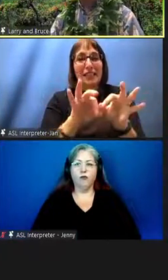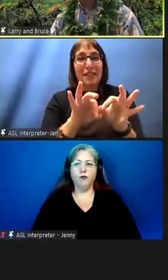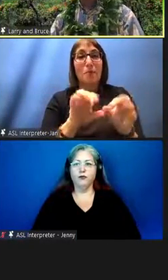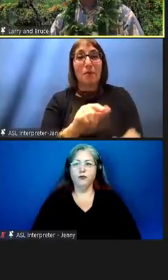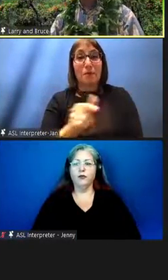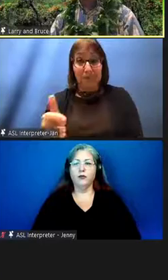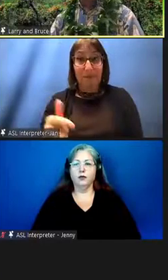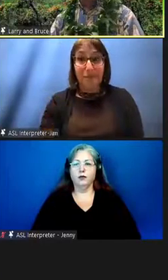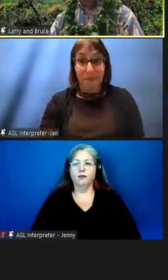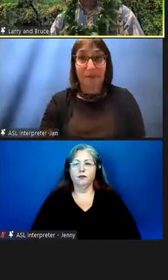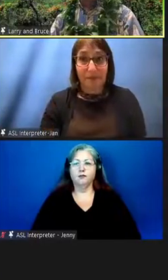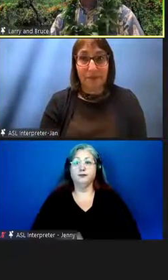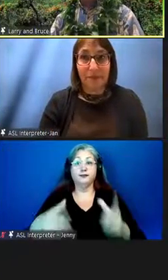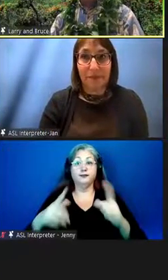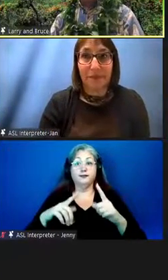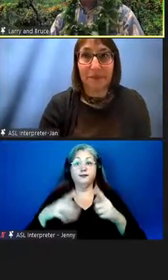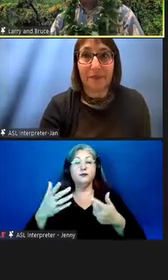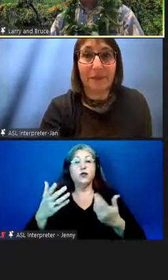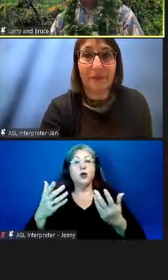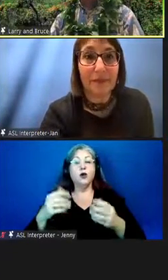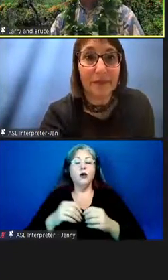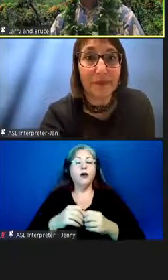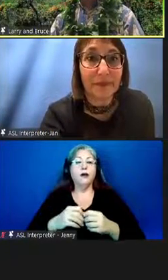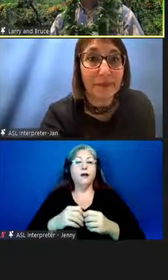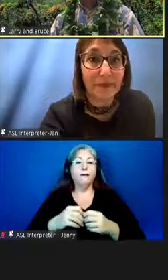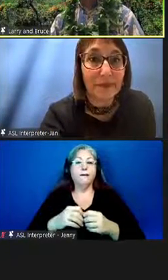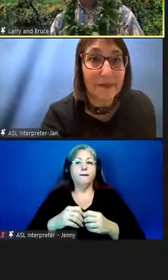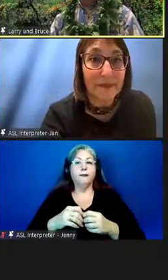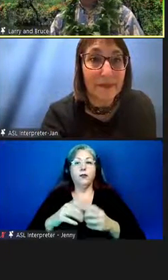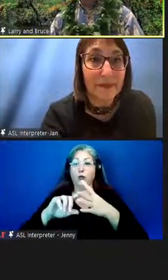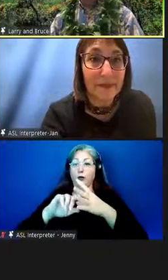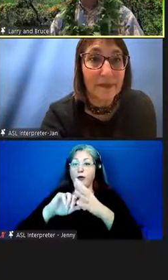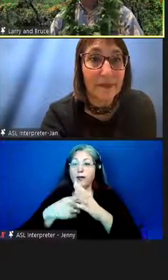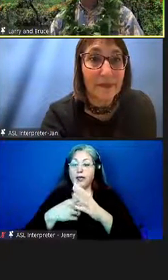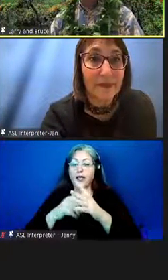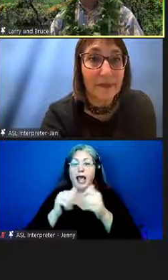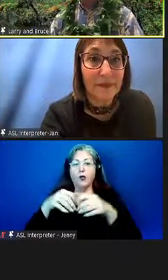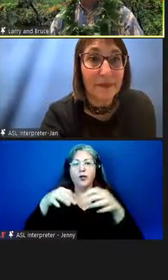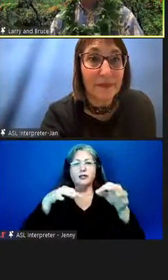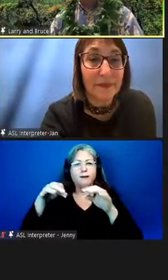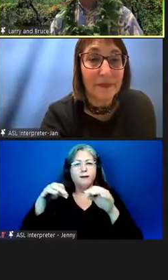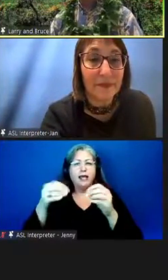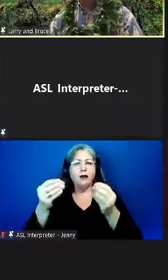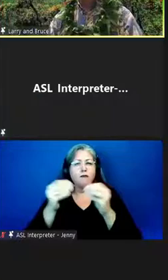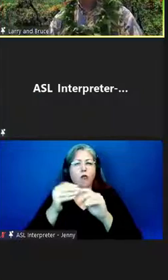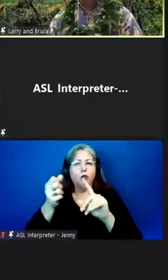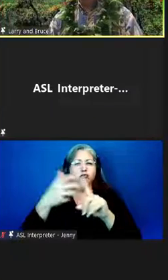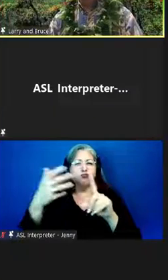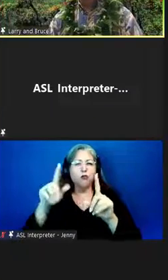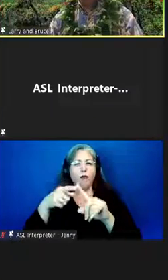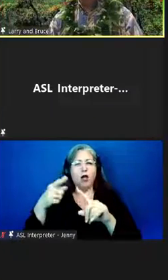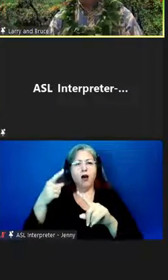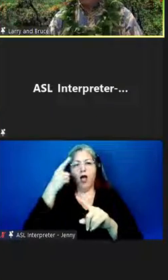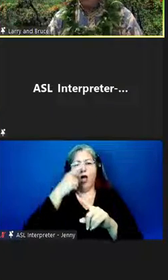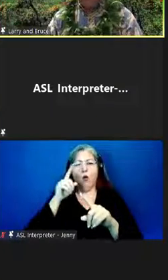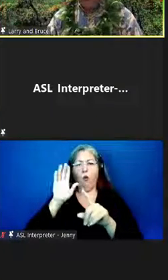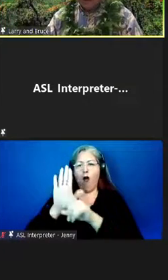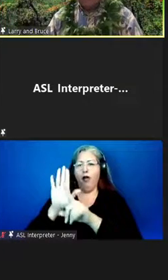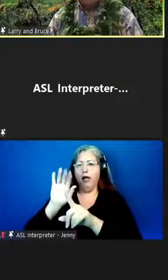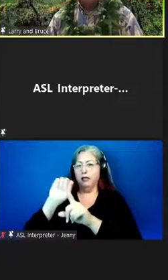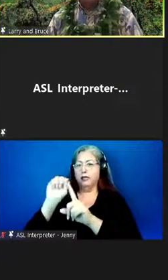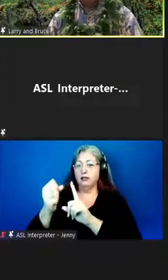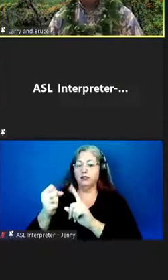so uh to begin to explain a bit about the hawaiian situation